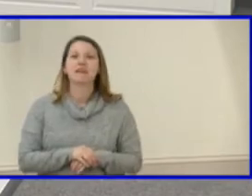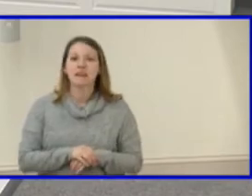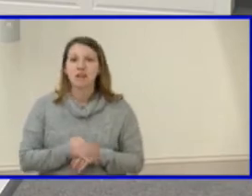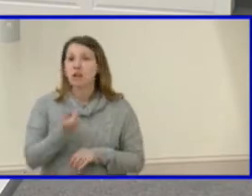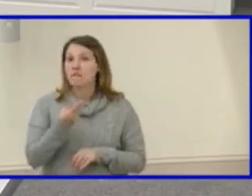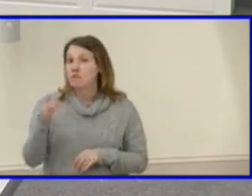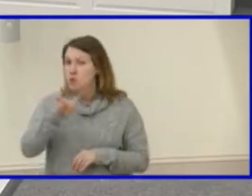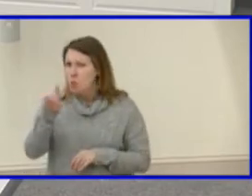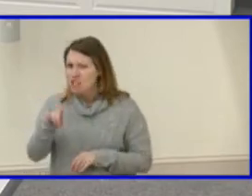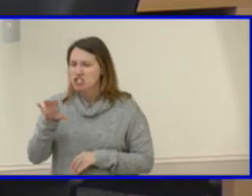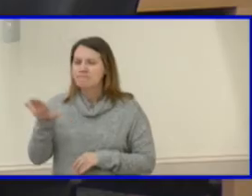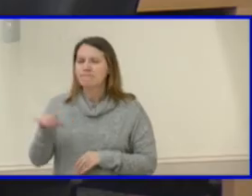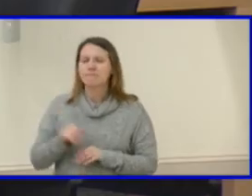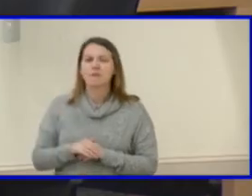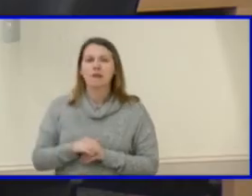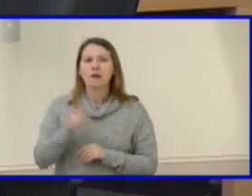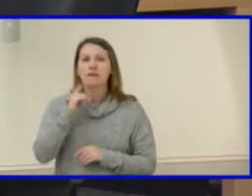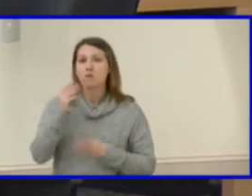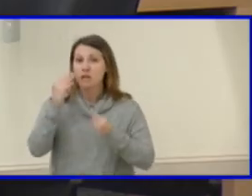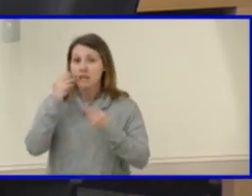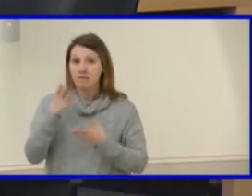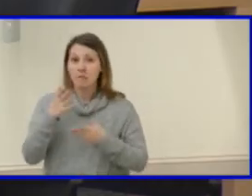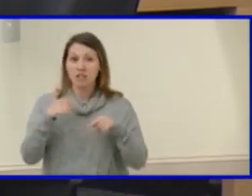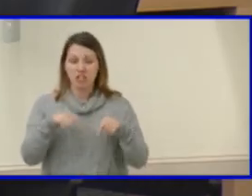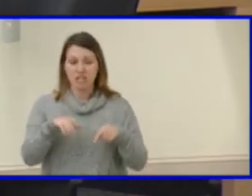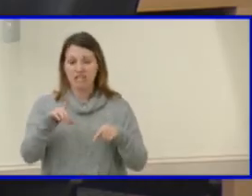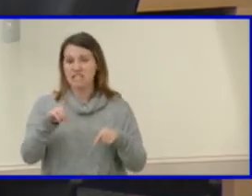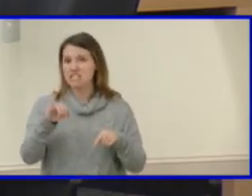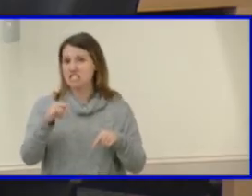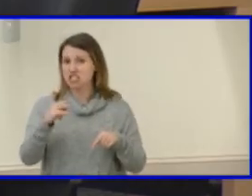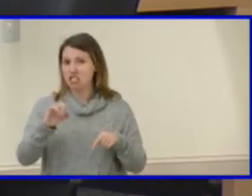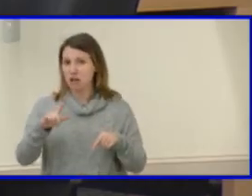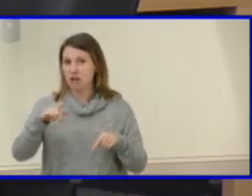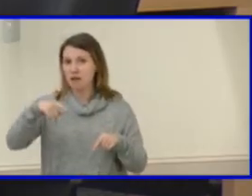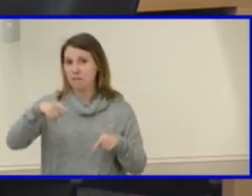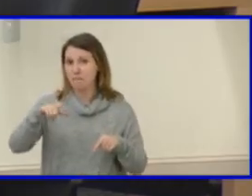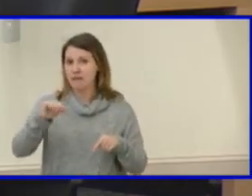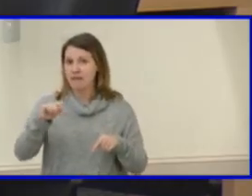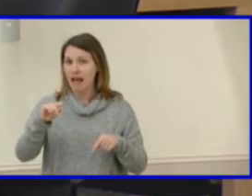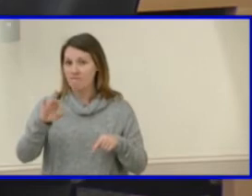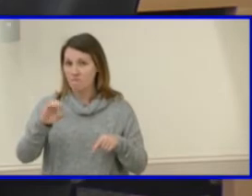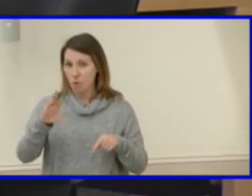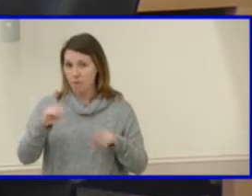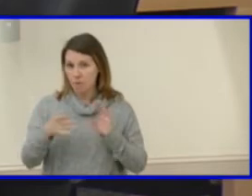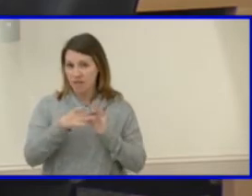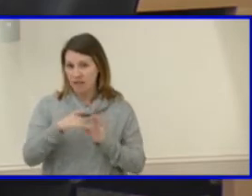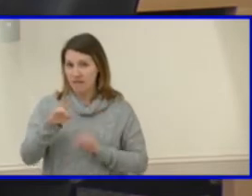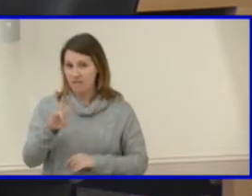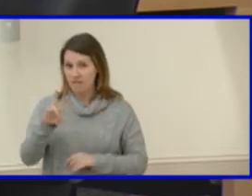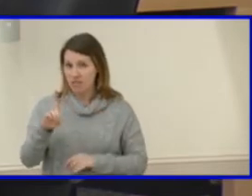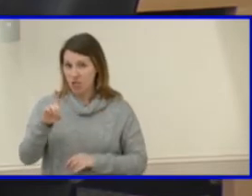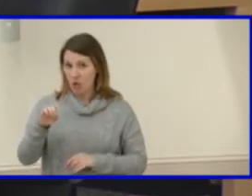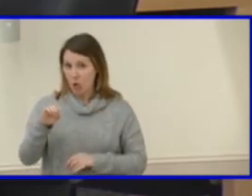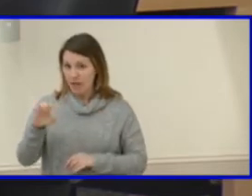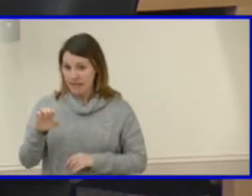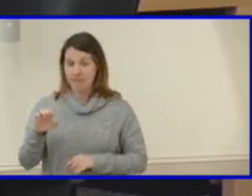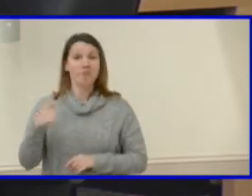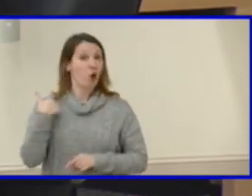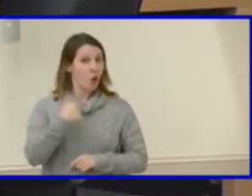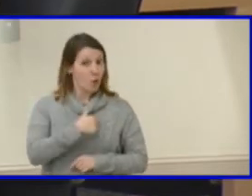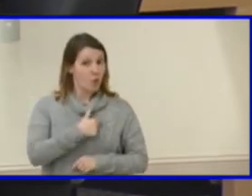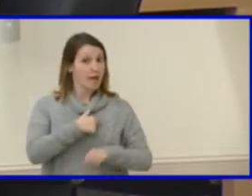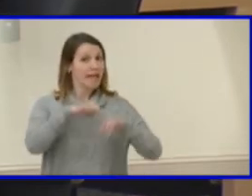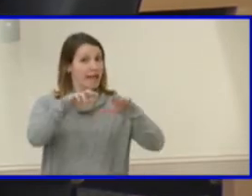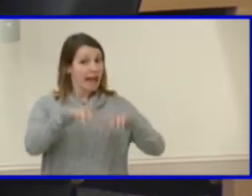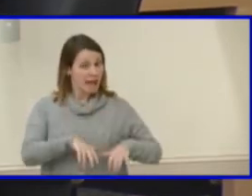for the information that's on our digital platform related to VDOE. Are we entering this information or on the